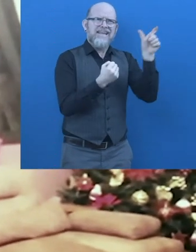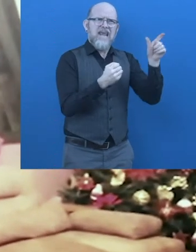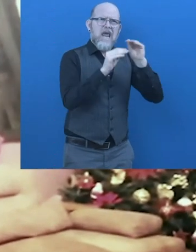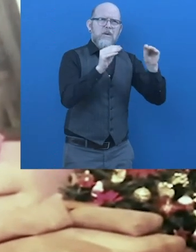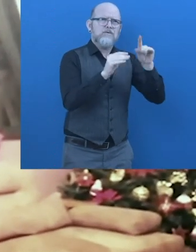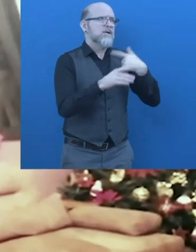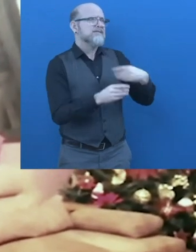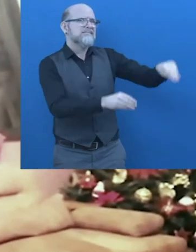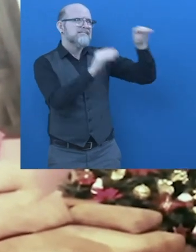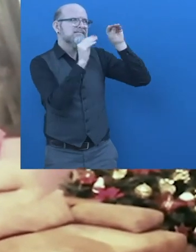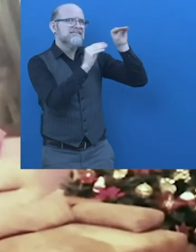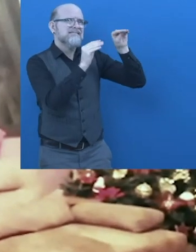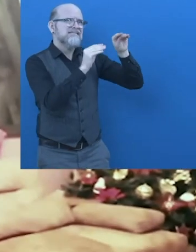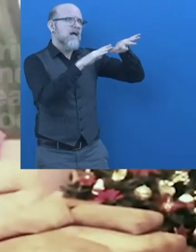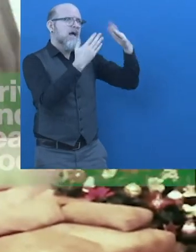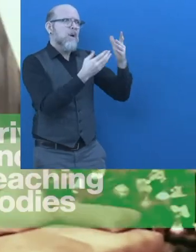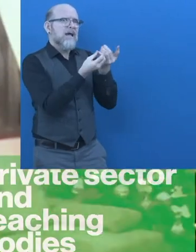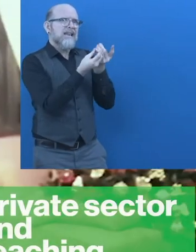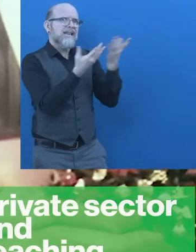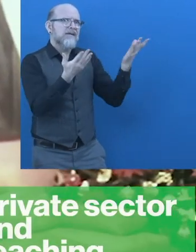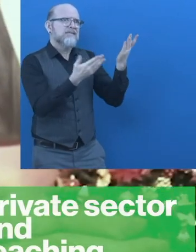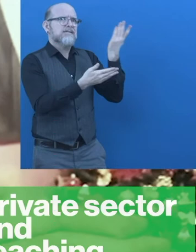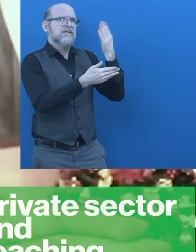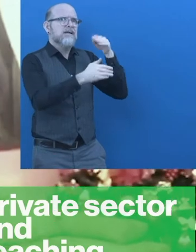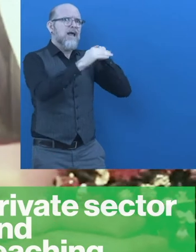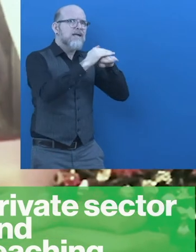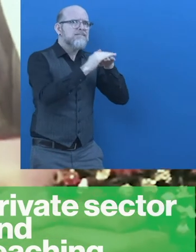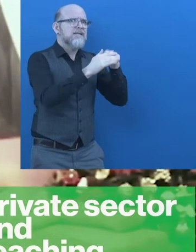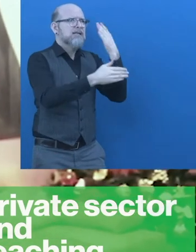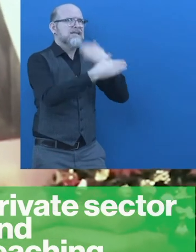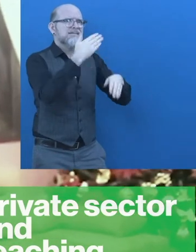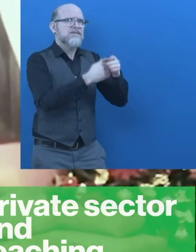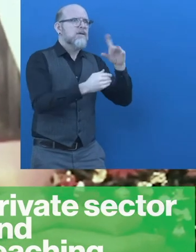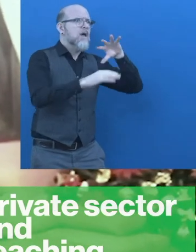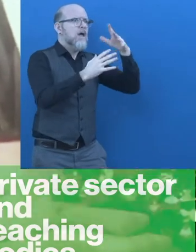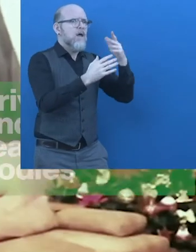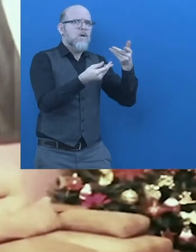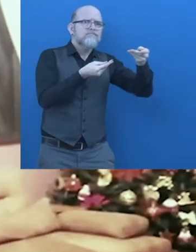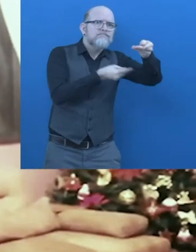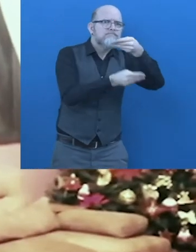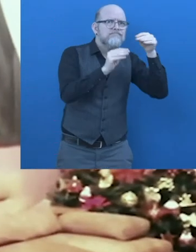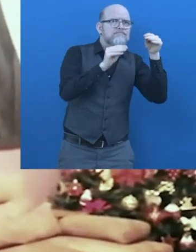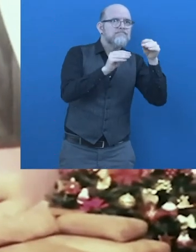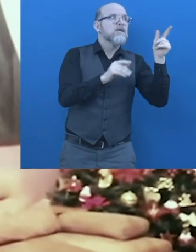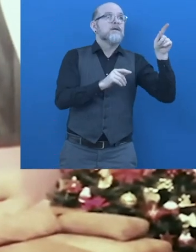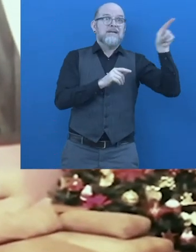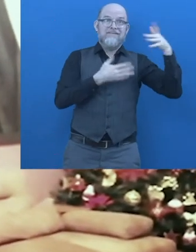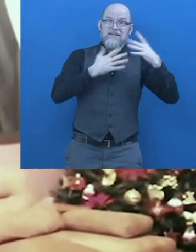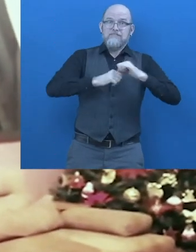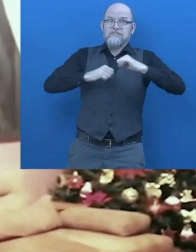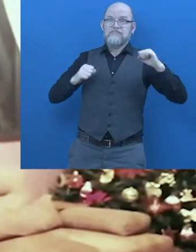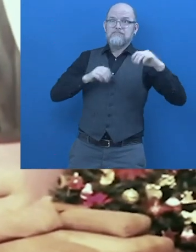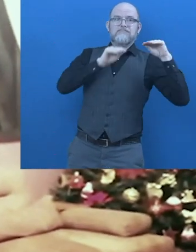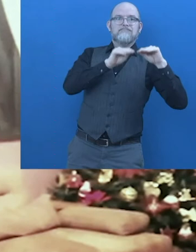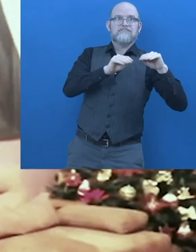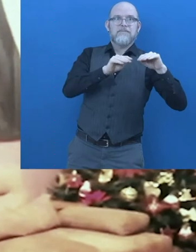bodies. because the trainers who were first prepared on how to train diversity on the